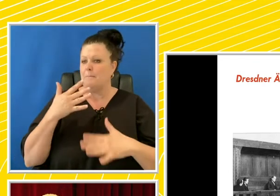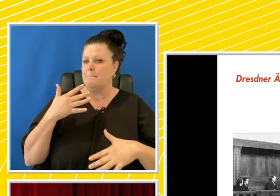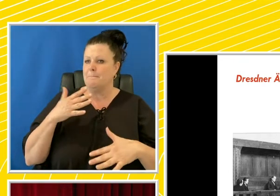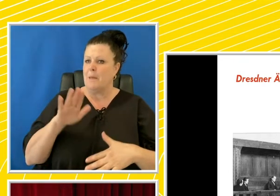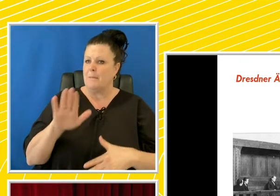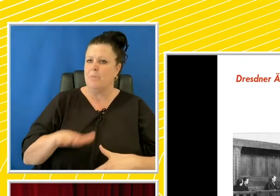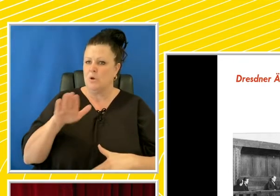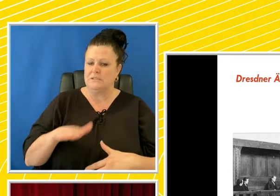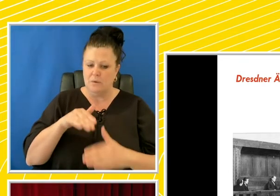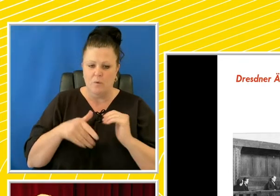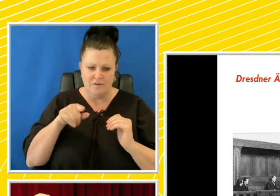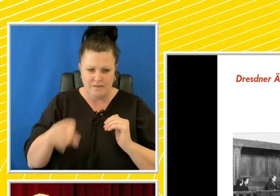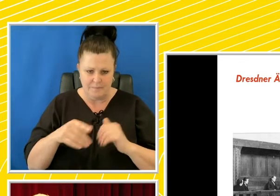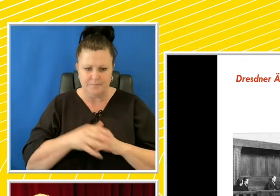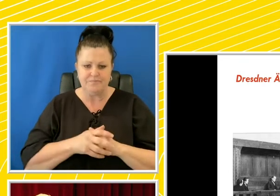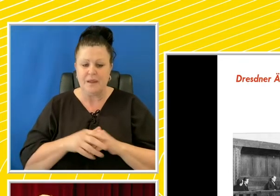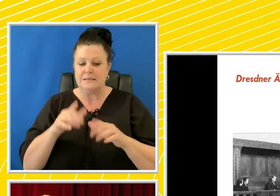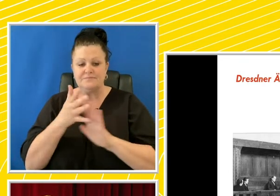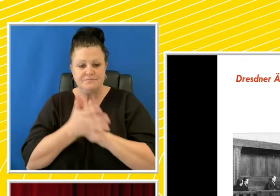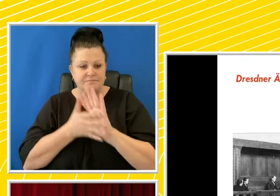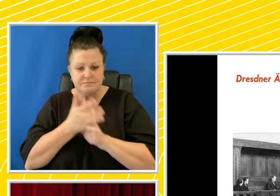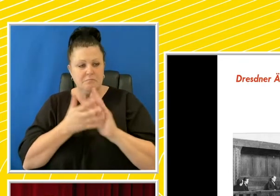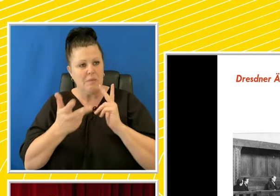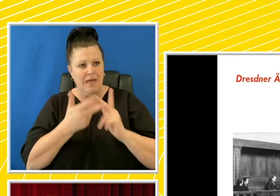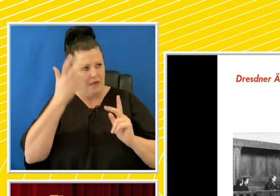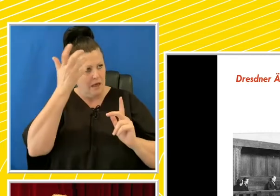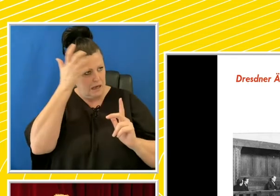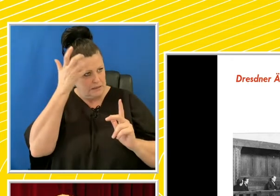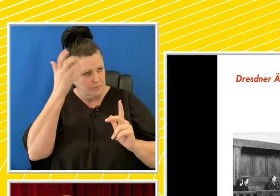other philosophers, jurists, academics and physicians were also guilty.